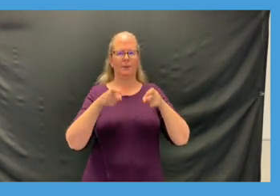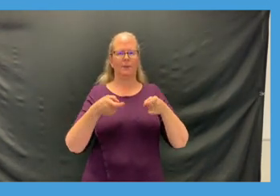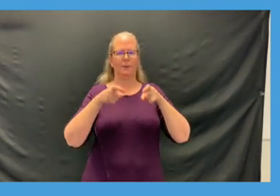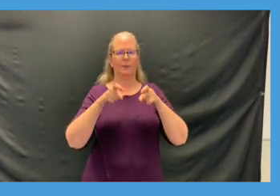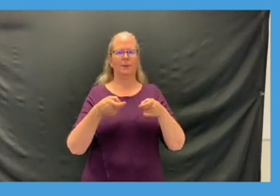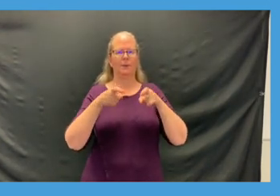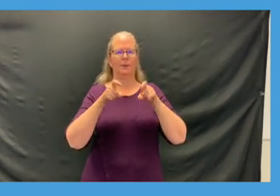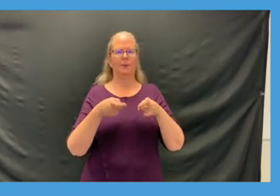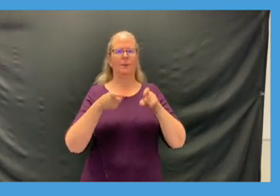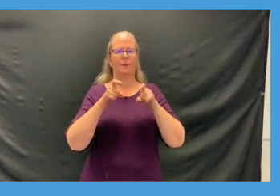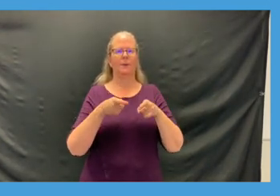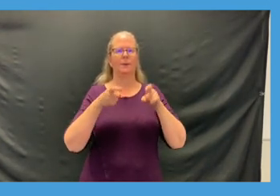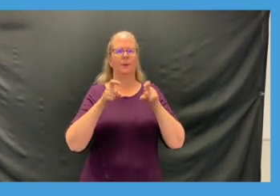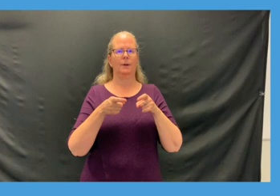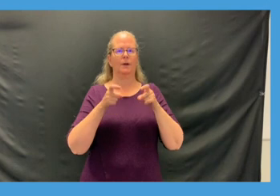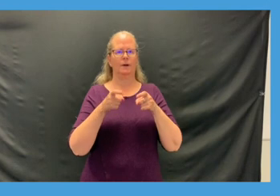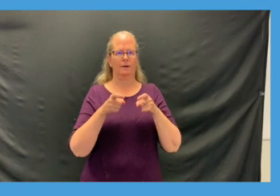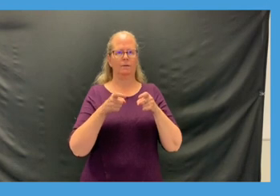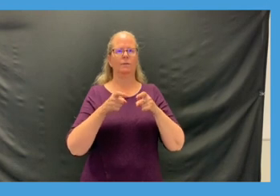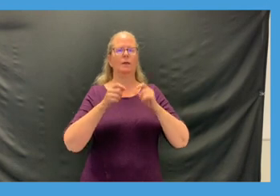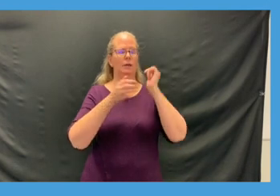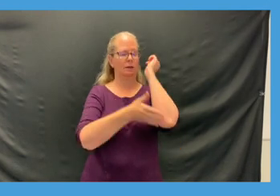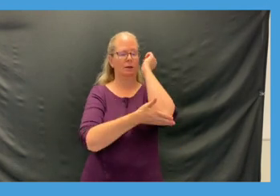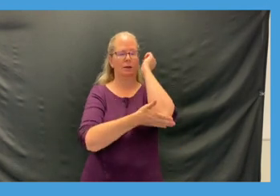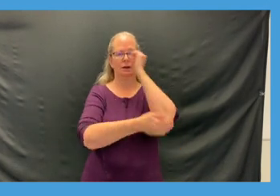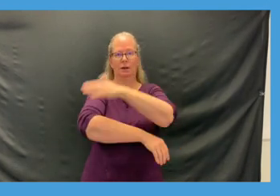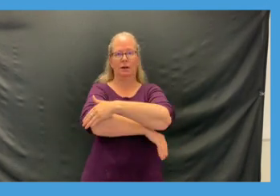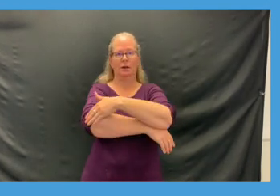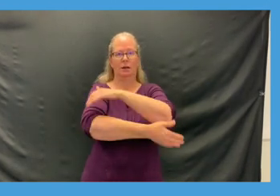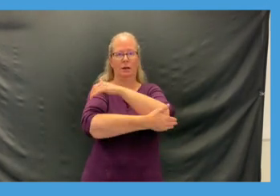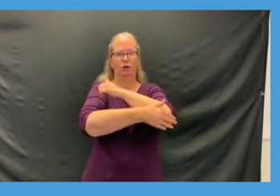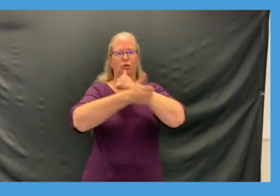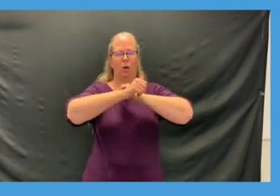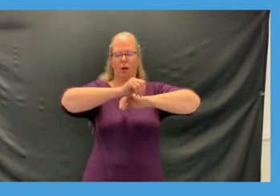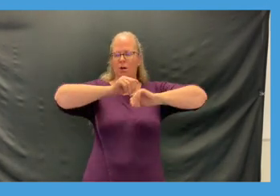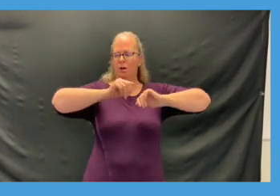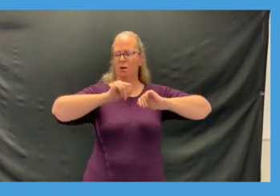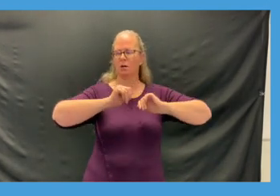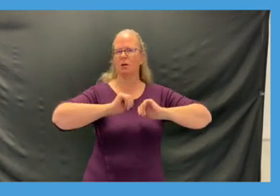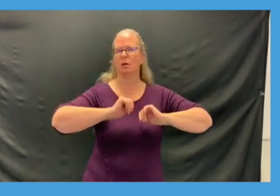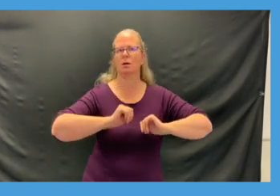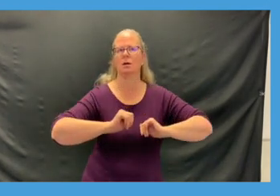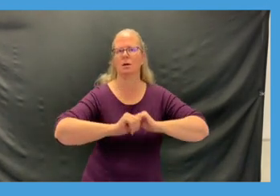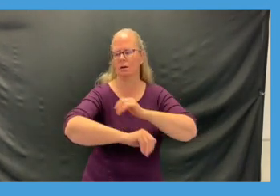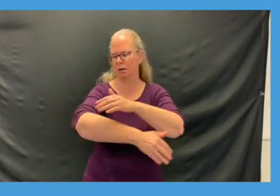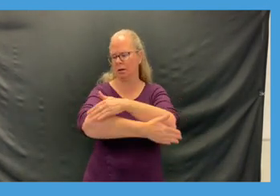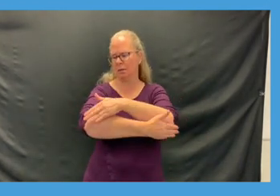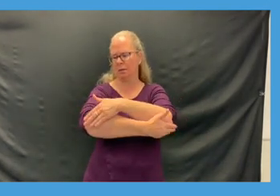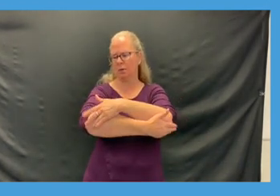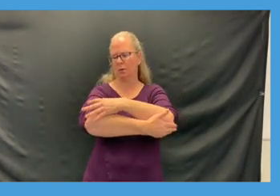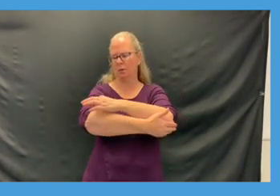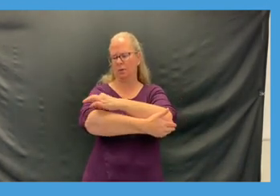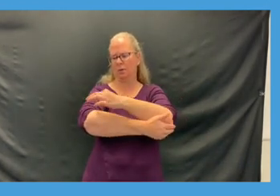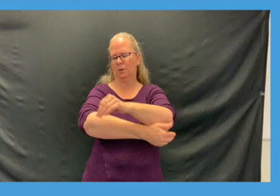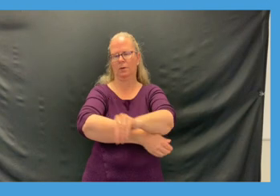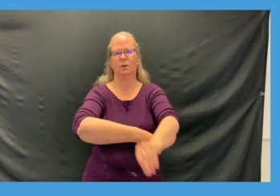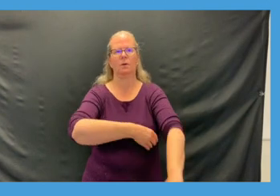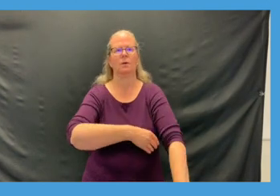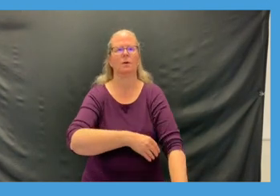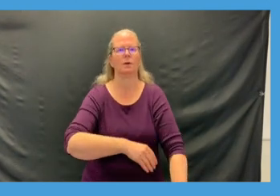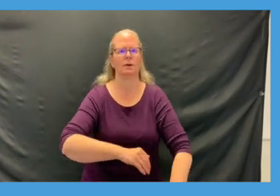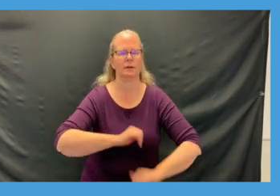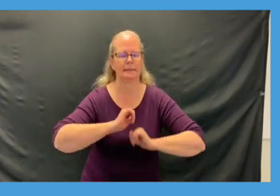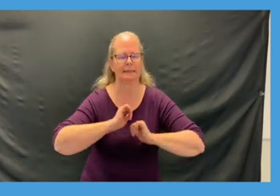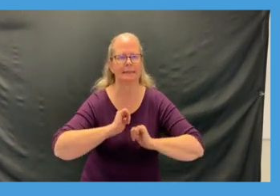flop and if you want a bit of a deeper stretch you can put your elbows down and bring those butterfly wings down or you can flop